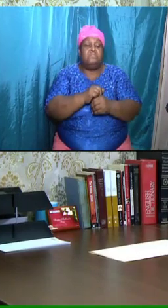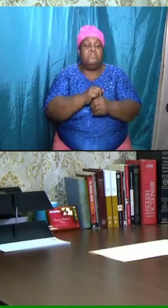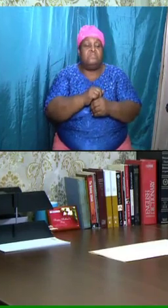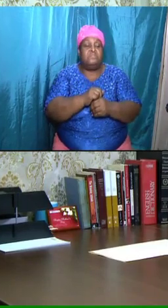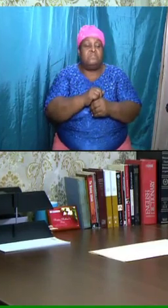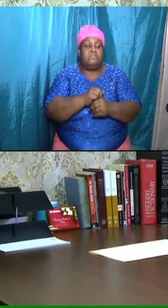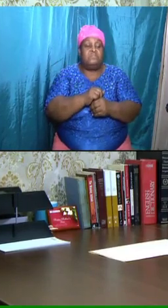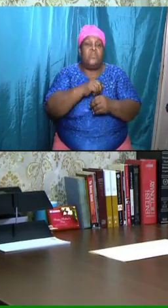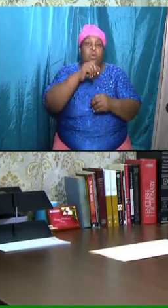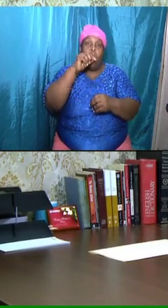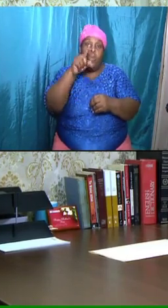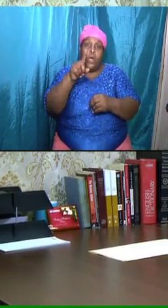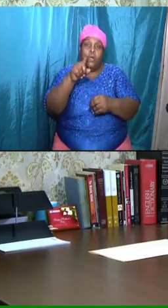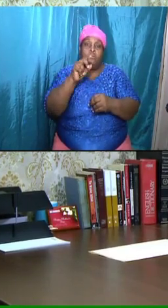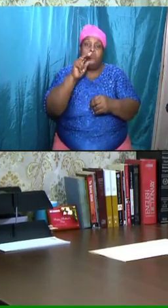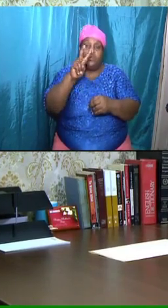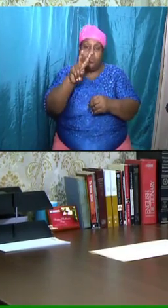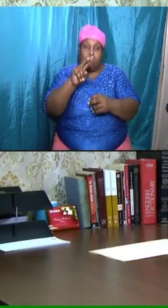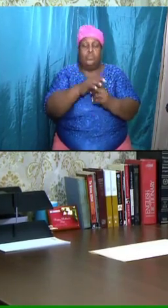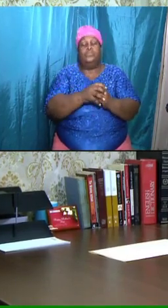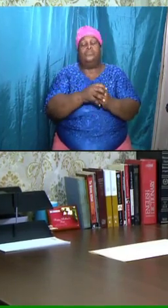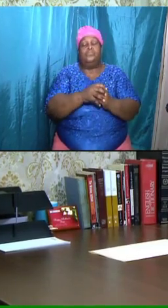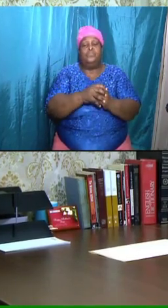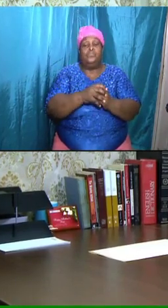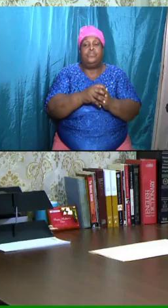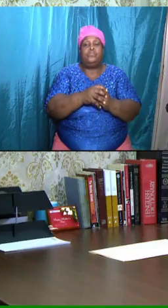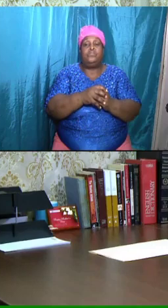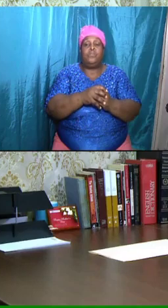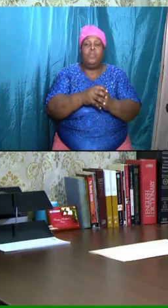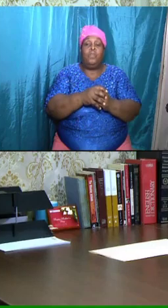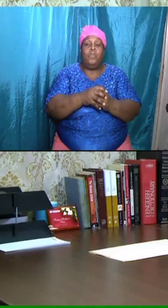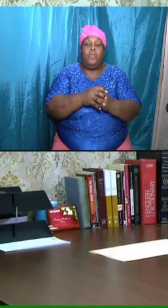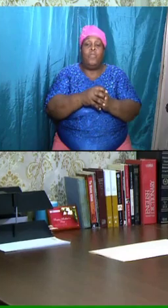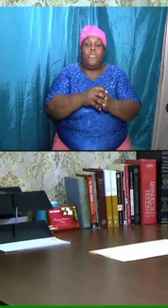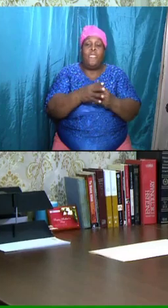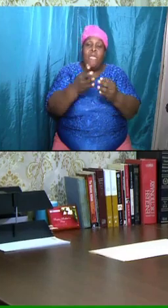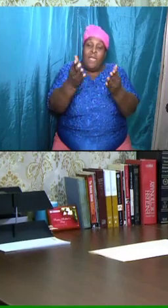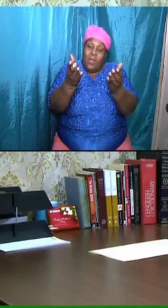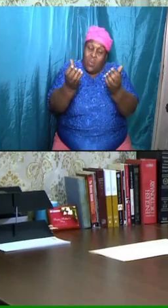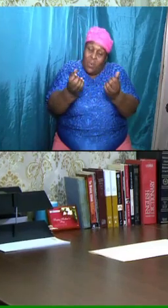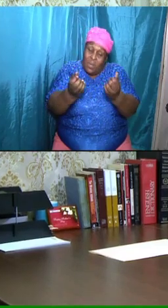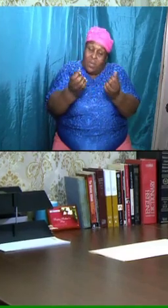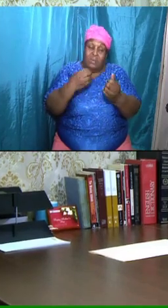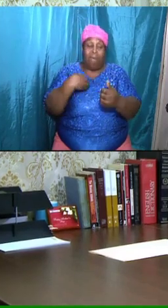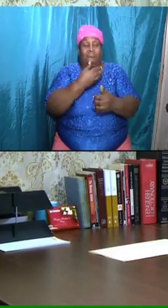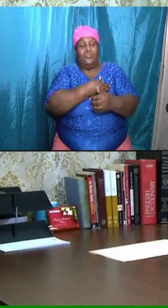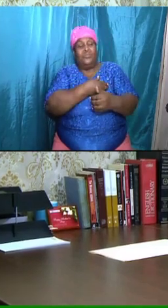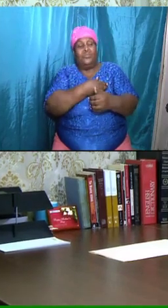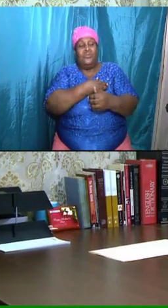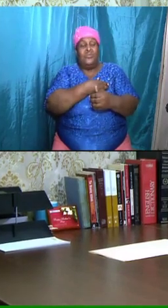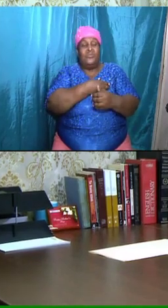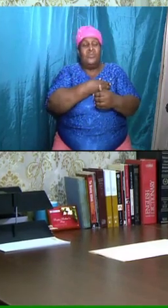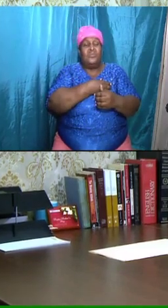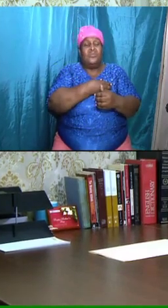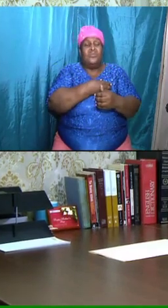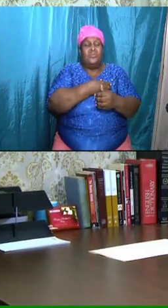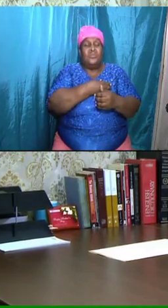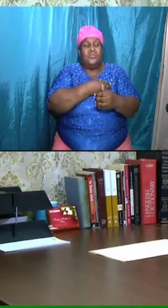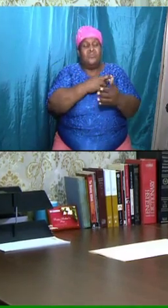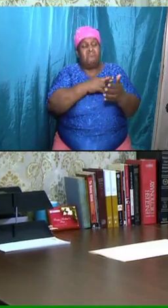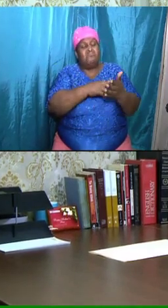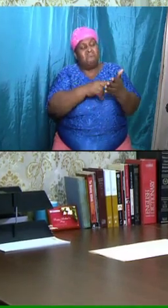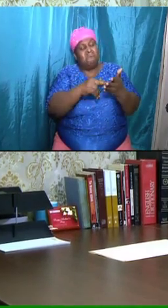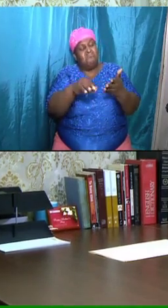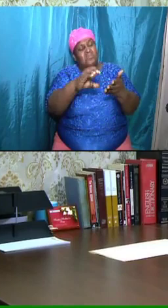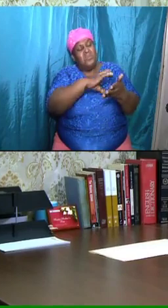One, two, I want us to look at Acts chapter 15, that's